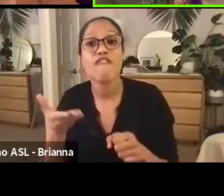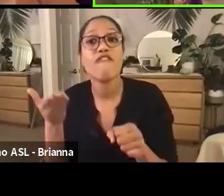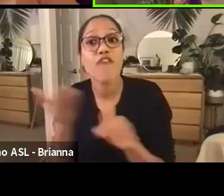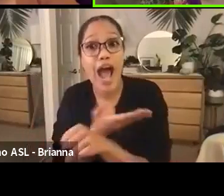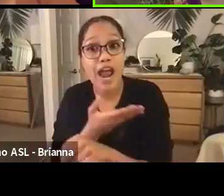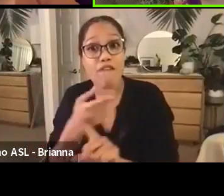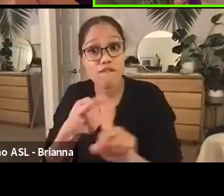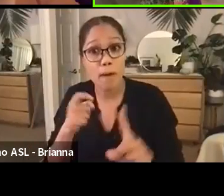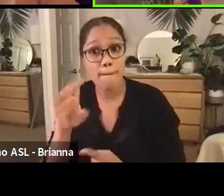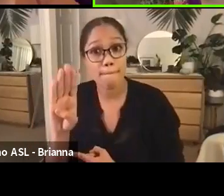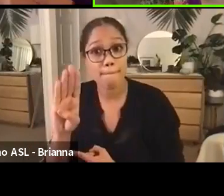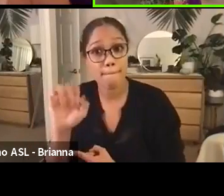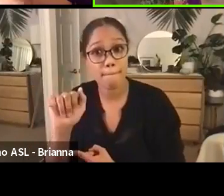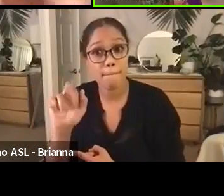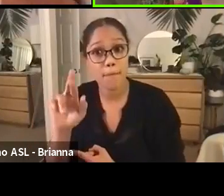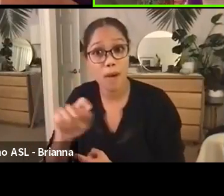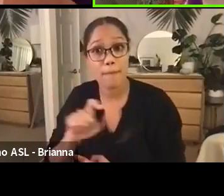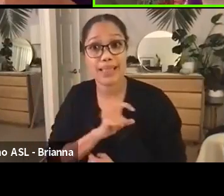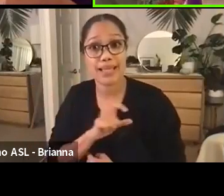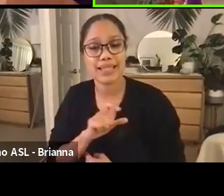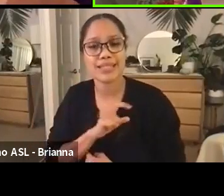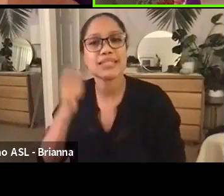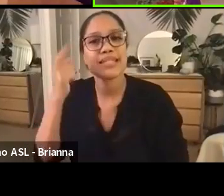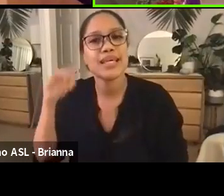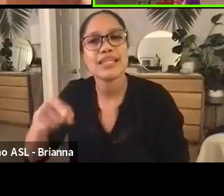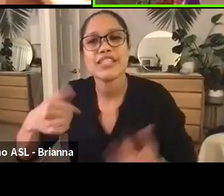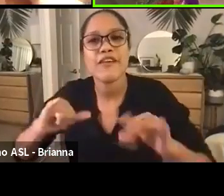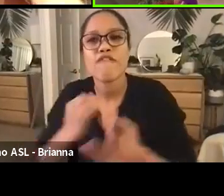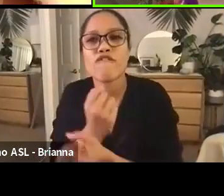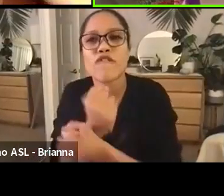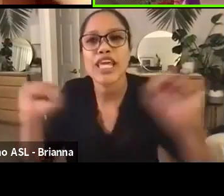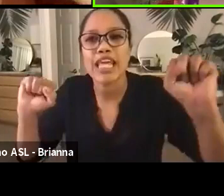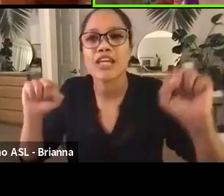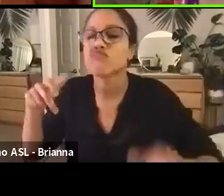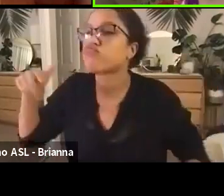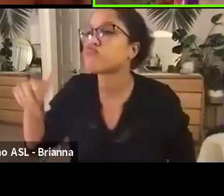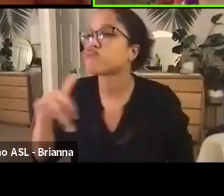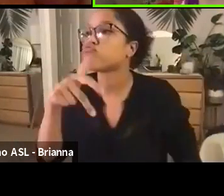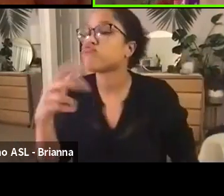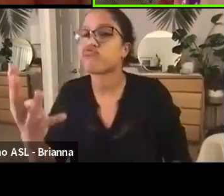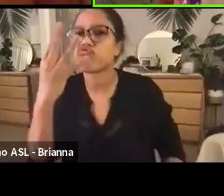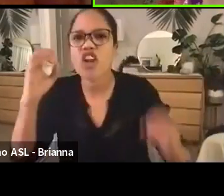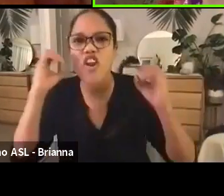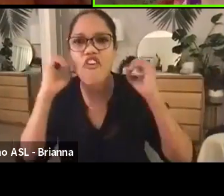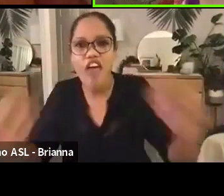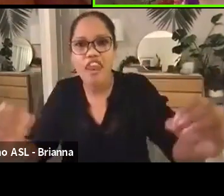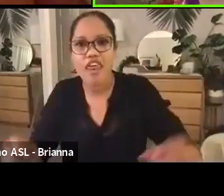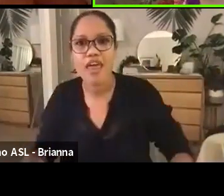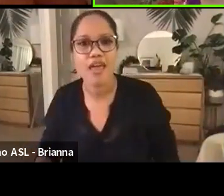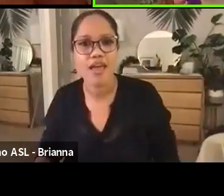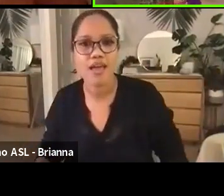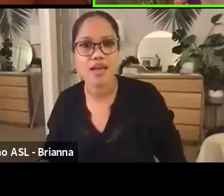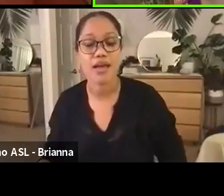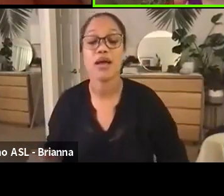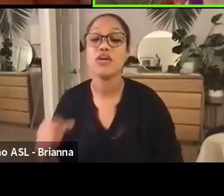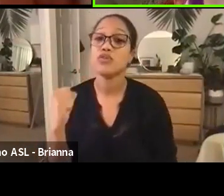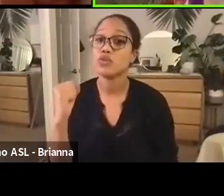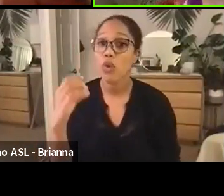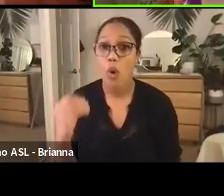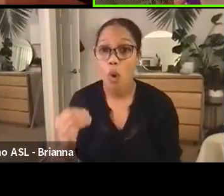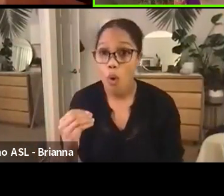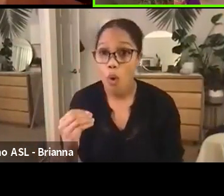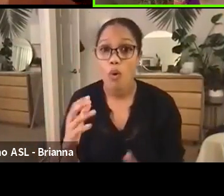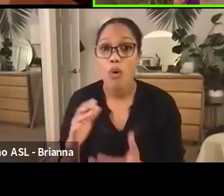walks free to this day. Recently, through a lot of work, including the passage of